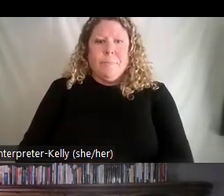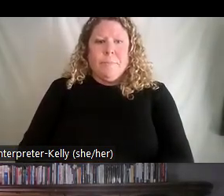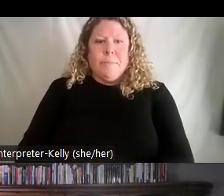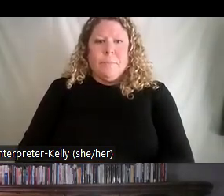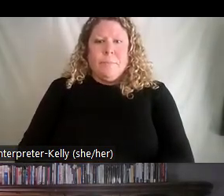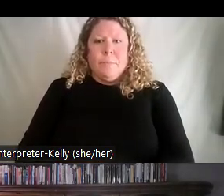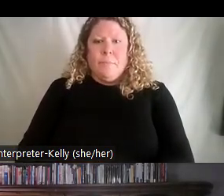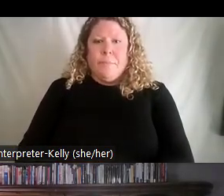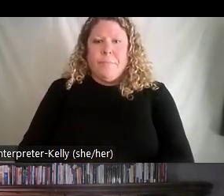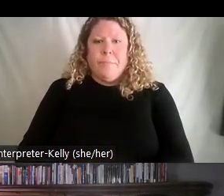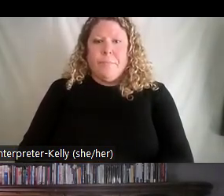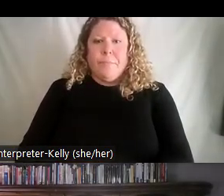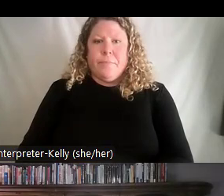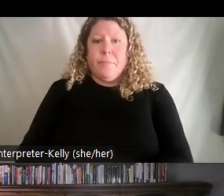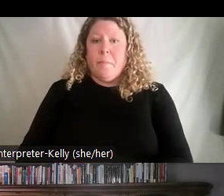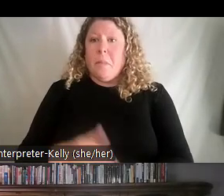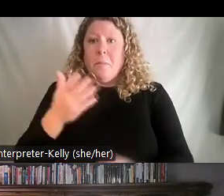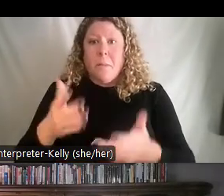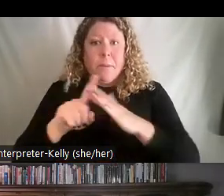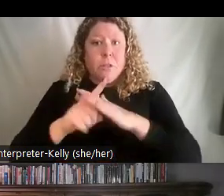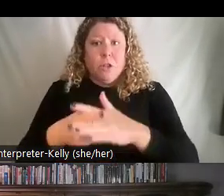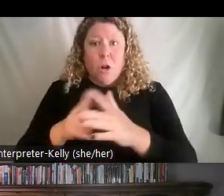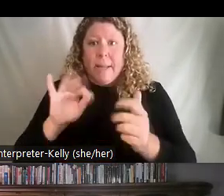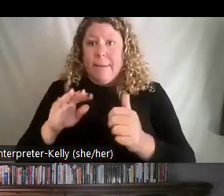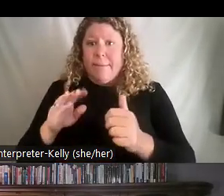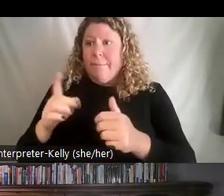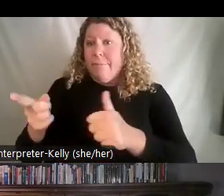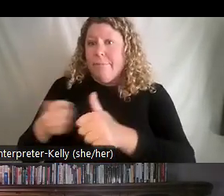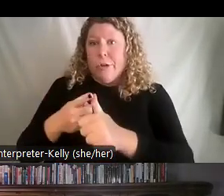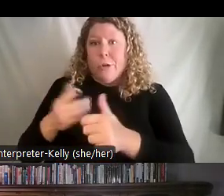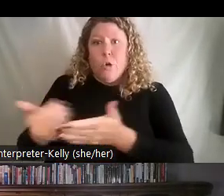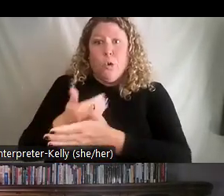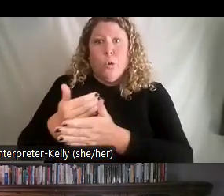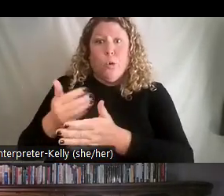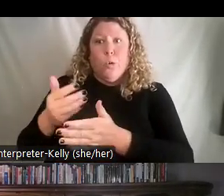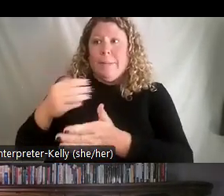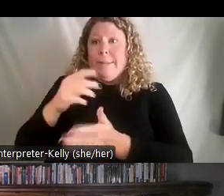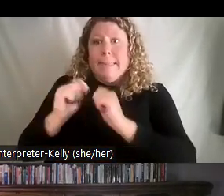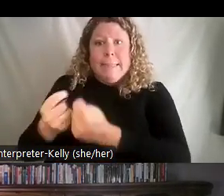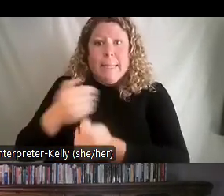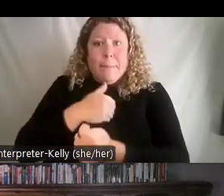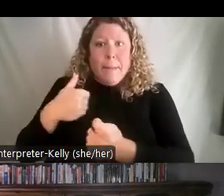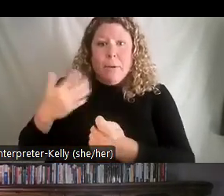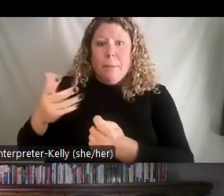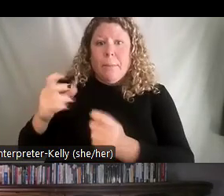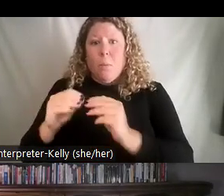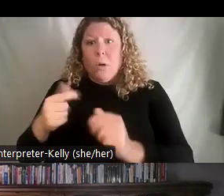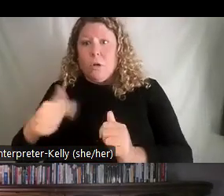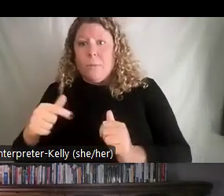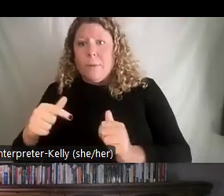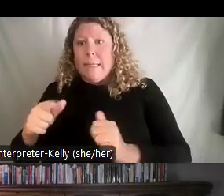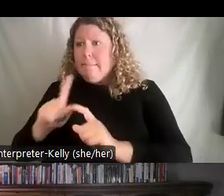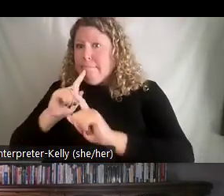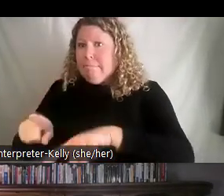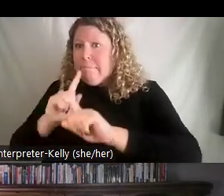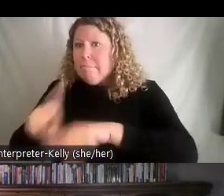So, it might start off initially, if somebody is first starting out, it's very directing. Then you're starting to guide them. Eventually, you're persuading them that,